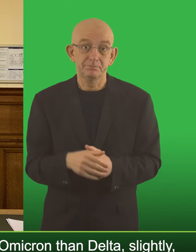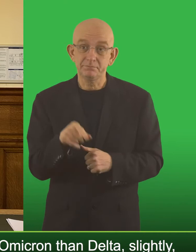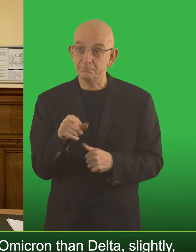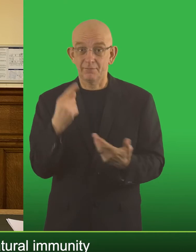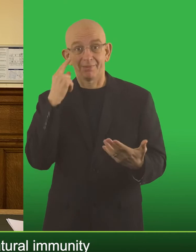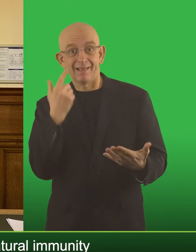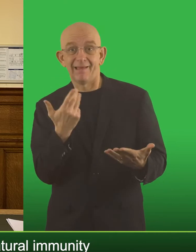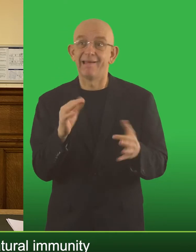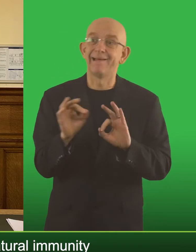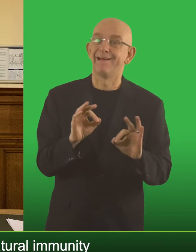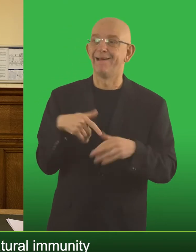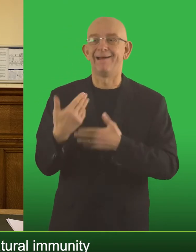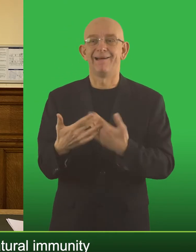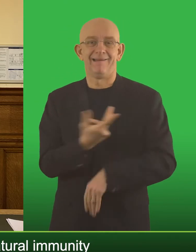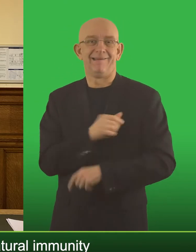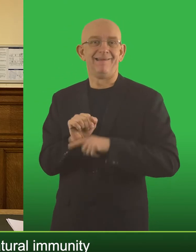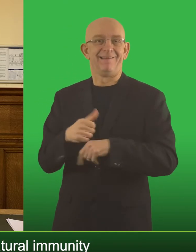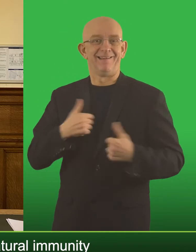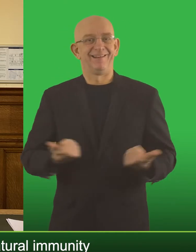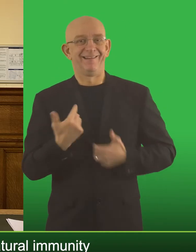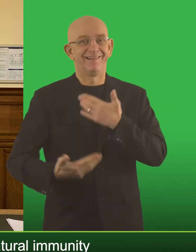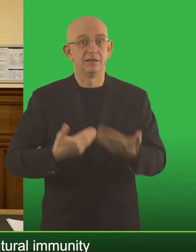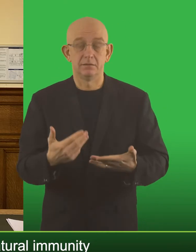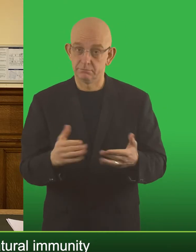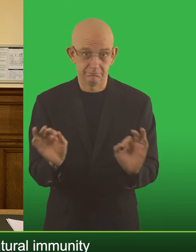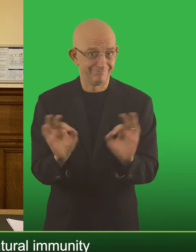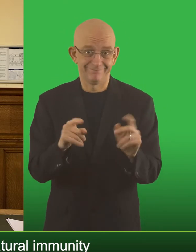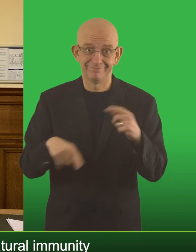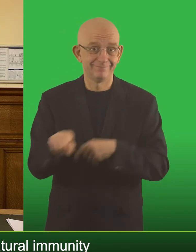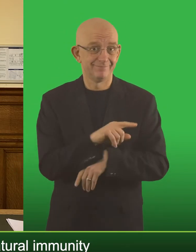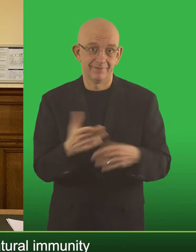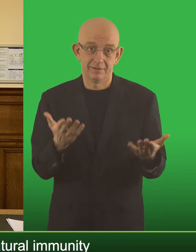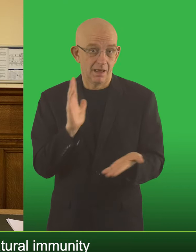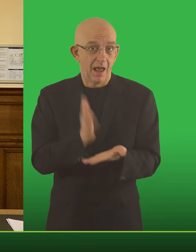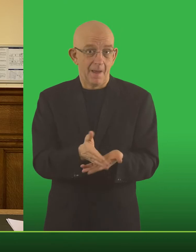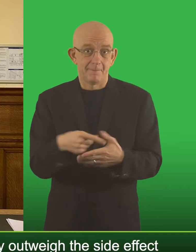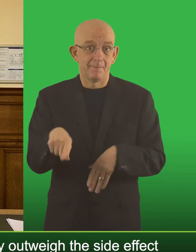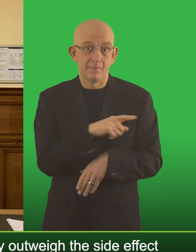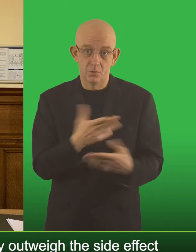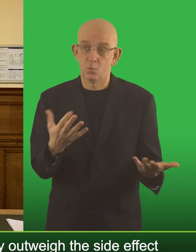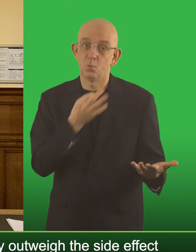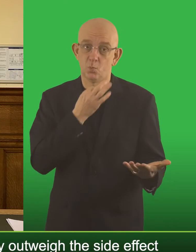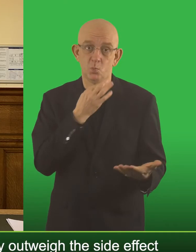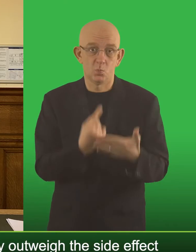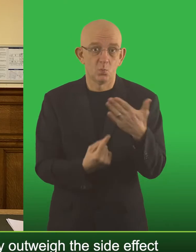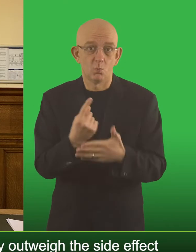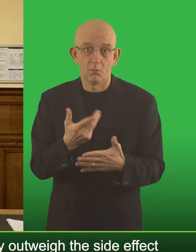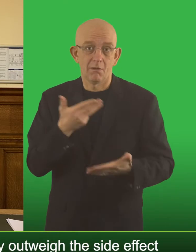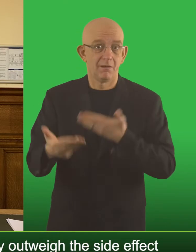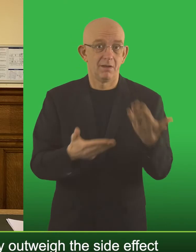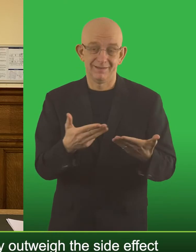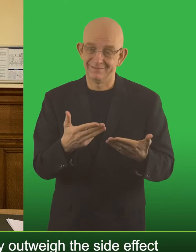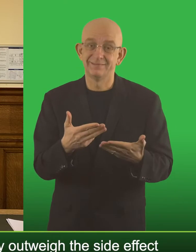vaccination. There's no scenario in which natural immunity is better than vaccine related immunity. In every scenario, the risks of